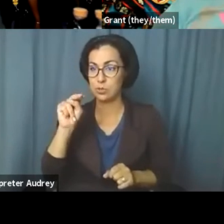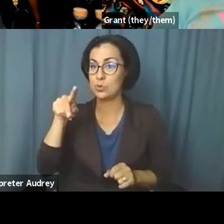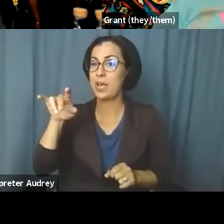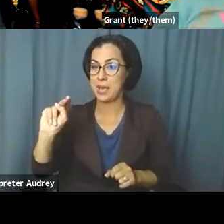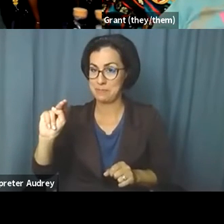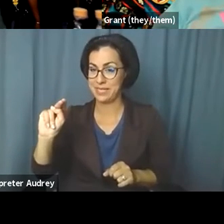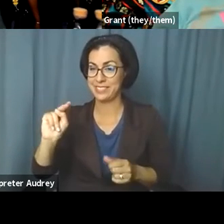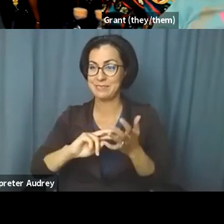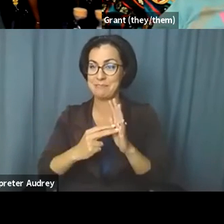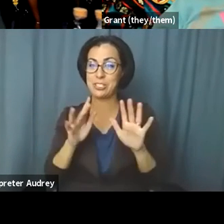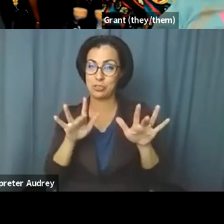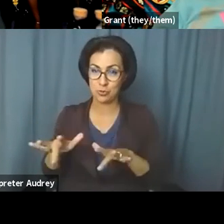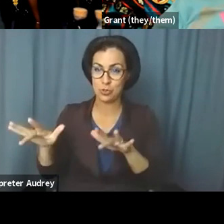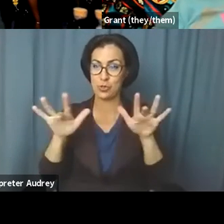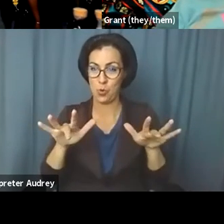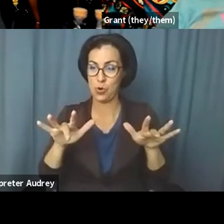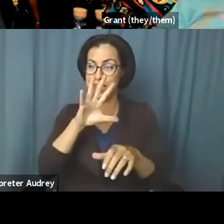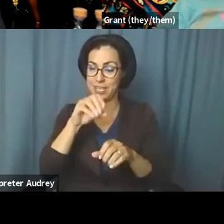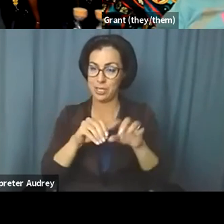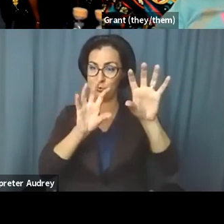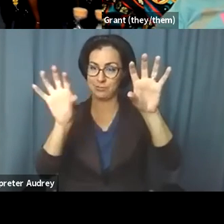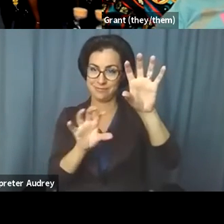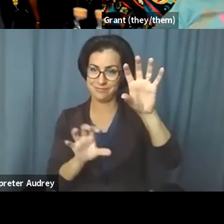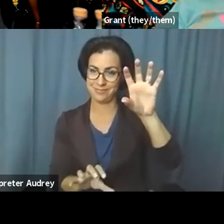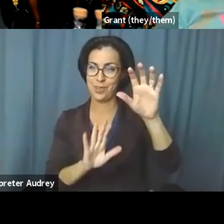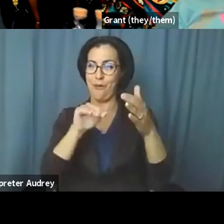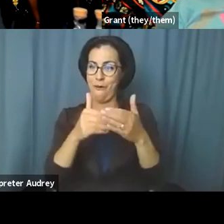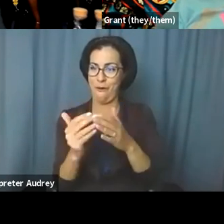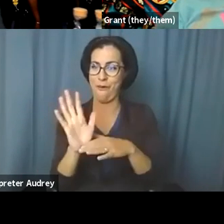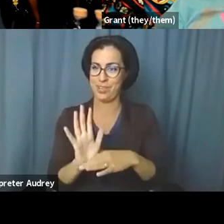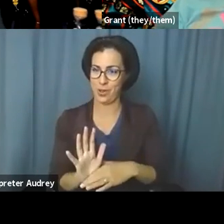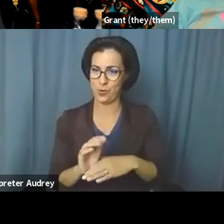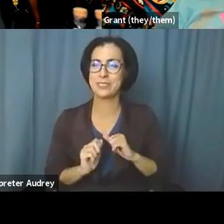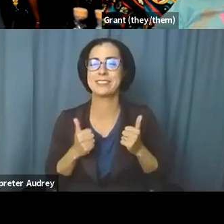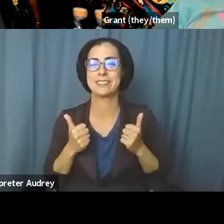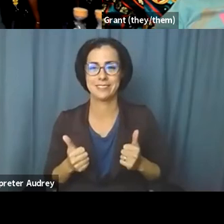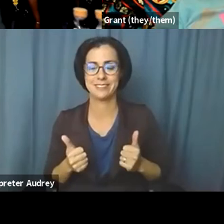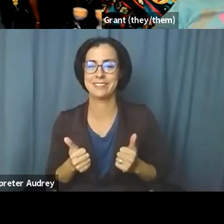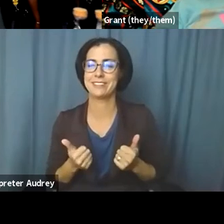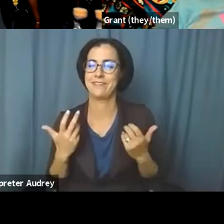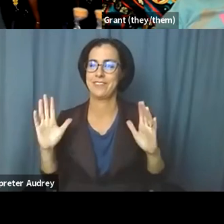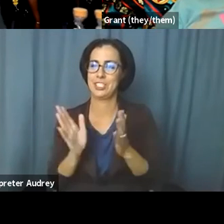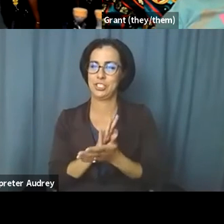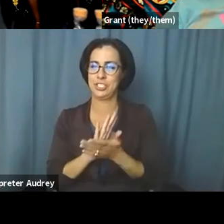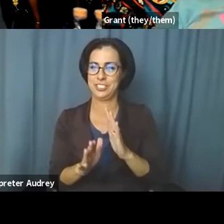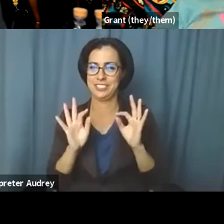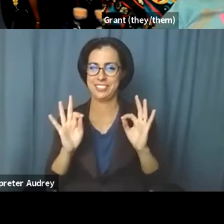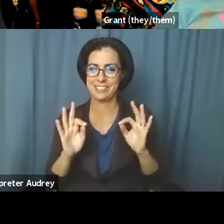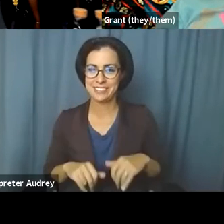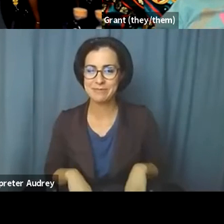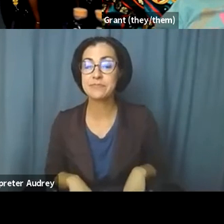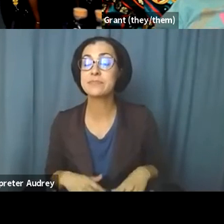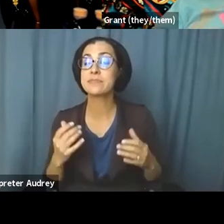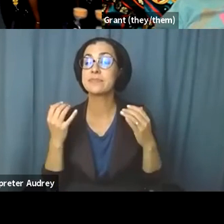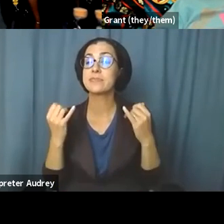recording will actually accurately have everyone's faces in it. All right. I've done that. Excellent. I